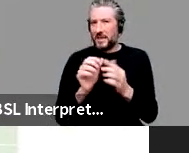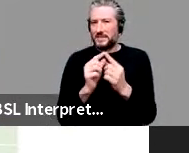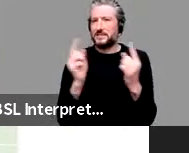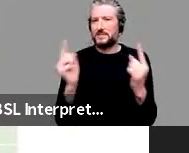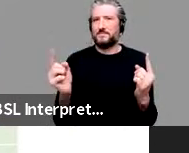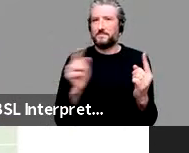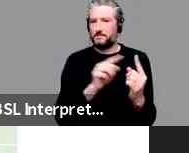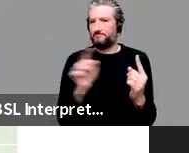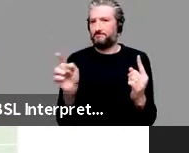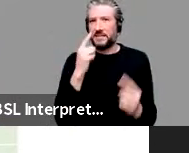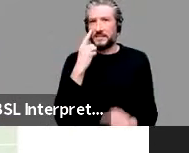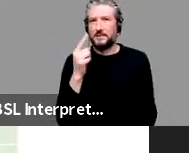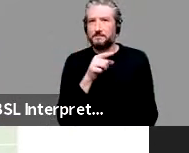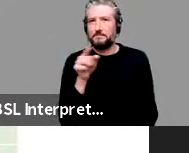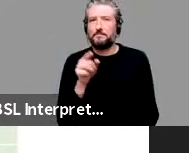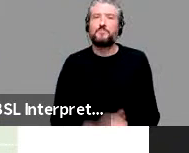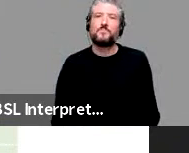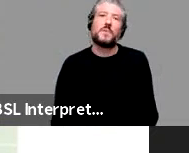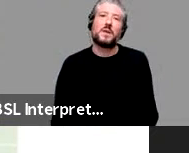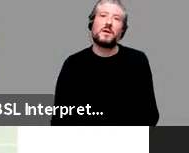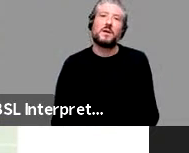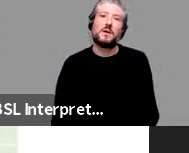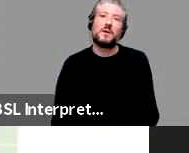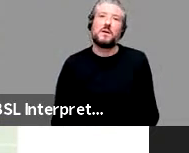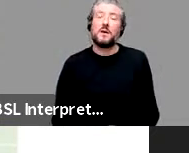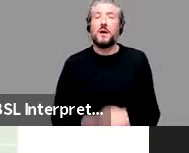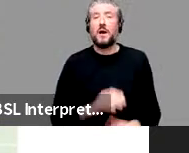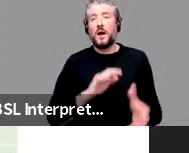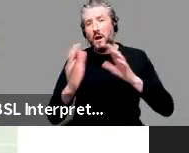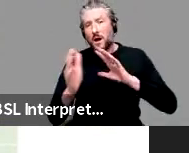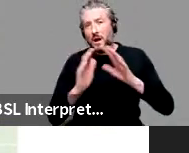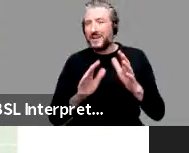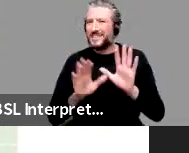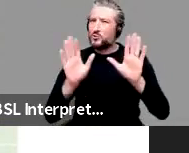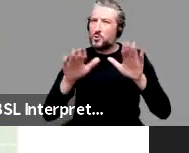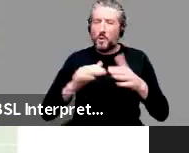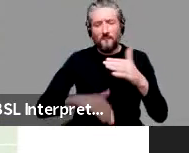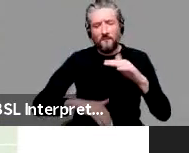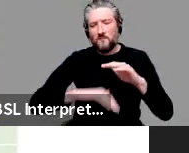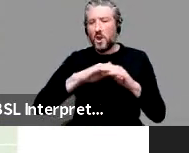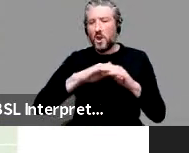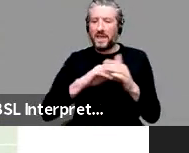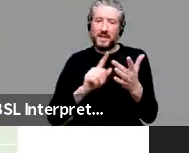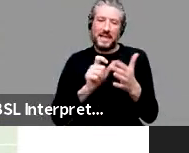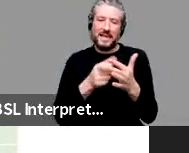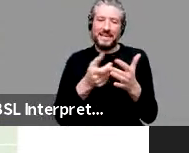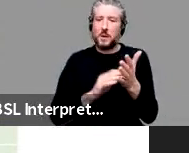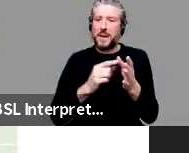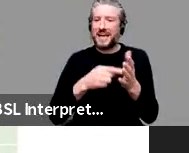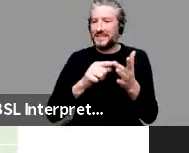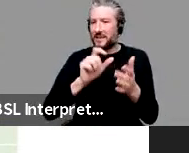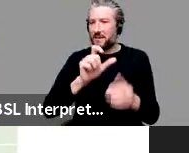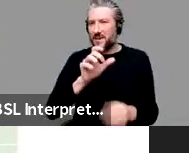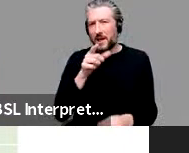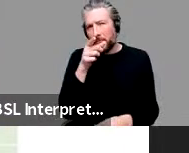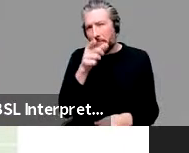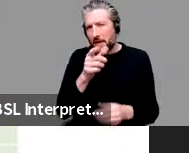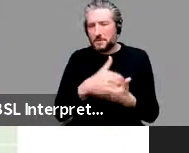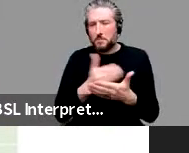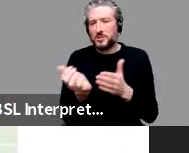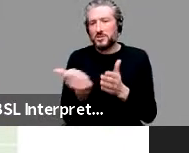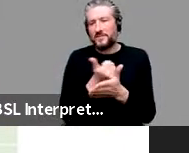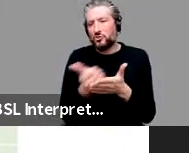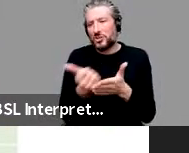Okay, and this, of course, is not completely idiomatic. It's part of a much more general construction that we use for